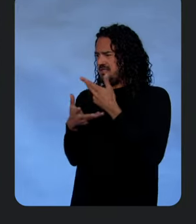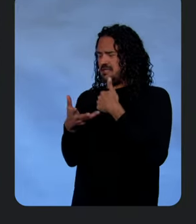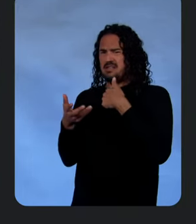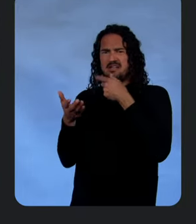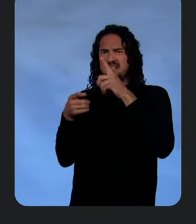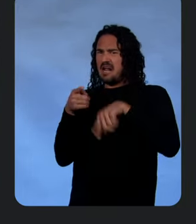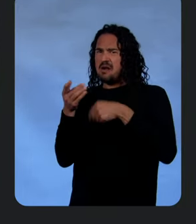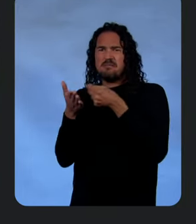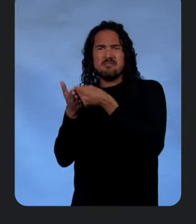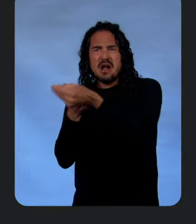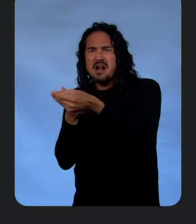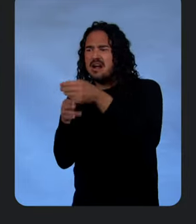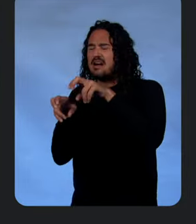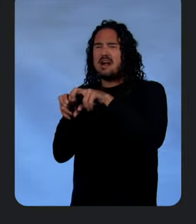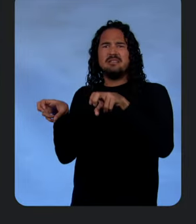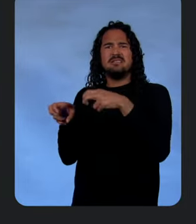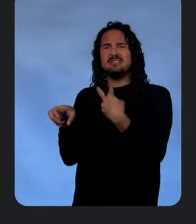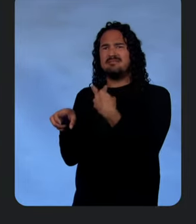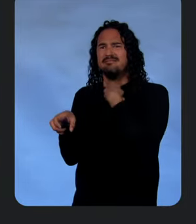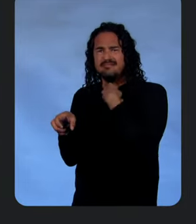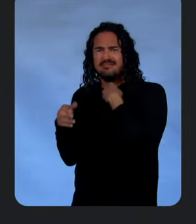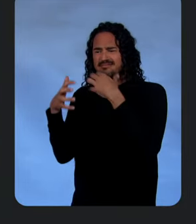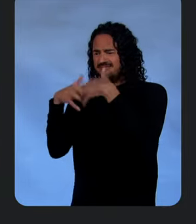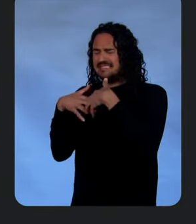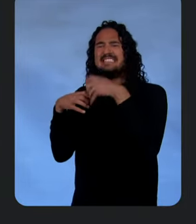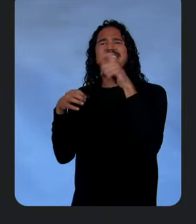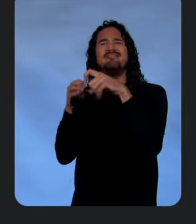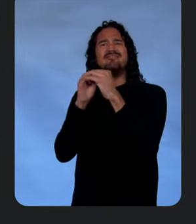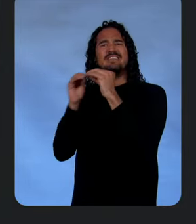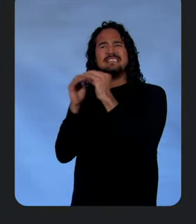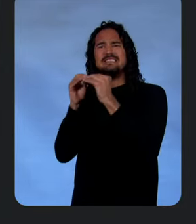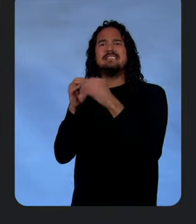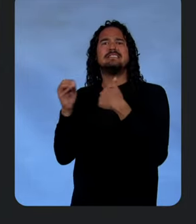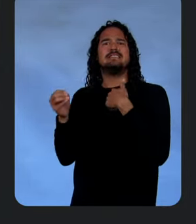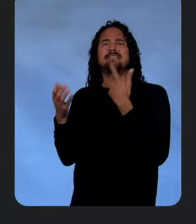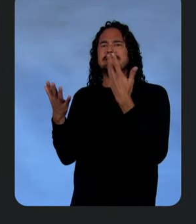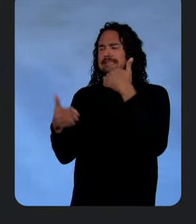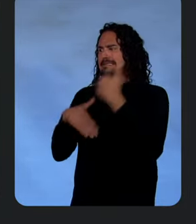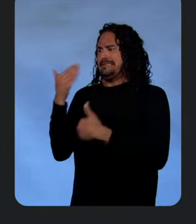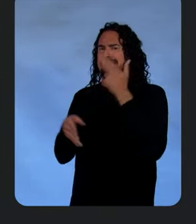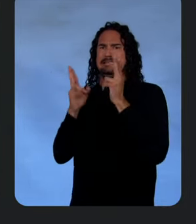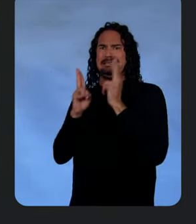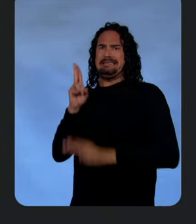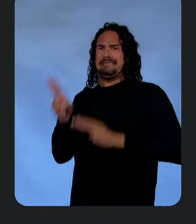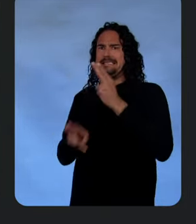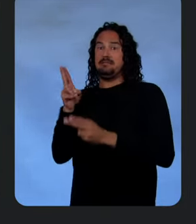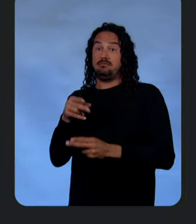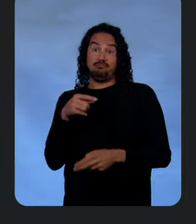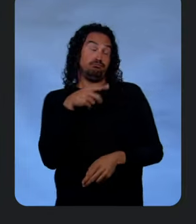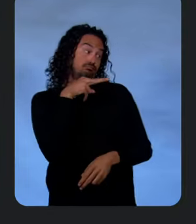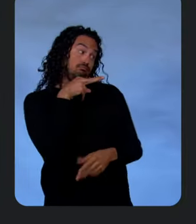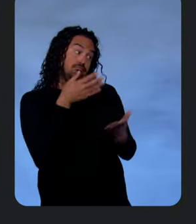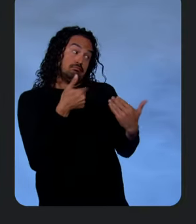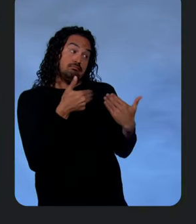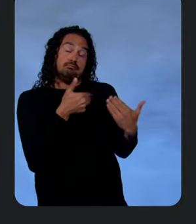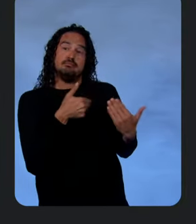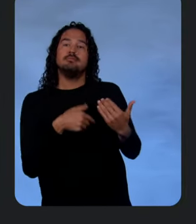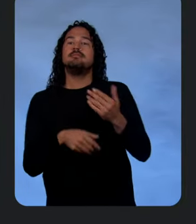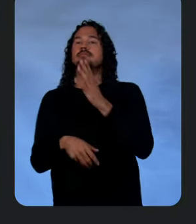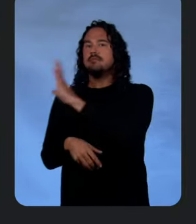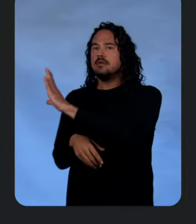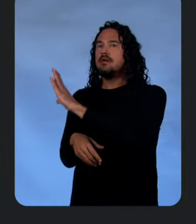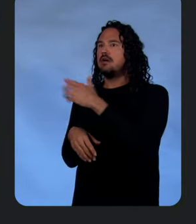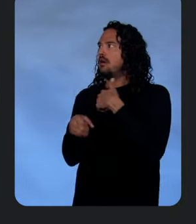couches. We've got to get this fixed, right? And we've got to do this as fast as possible. Yeah, we're all counting on you. Yeah, no pressure, right?